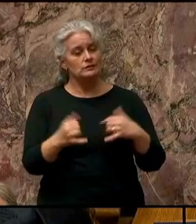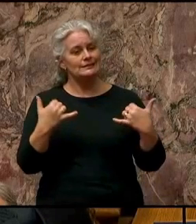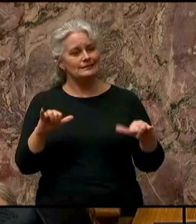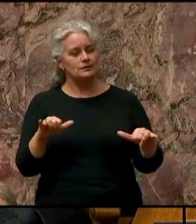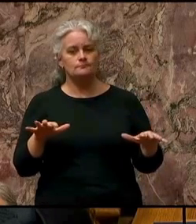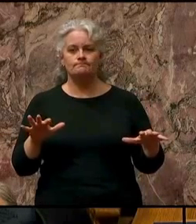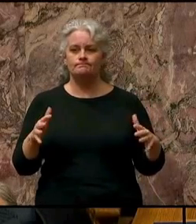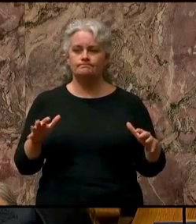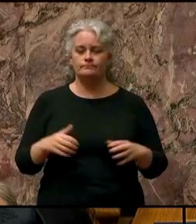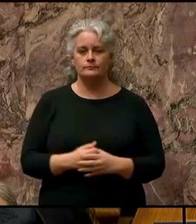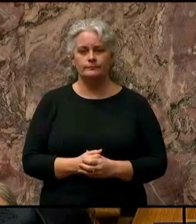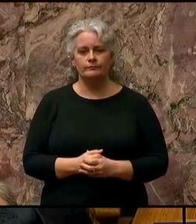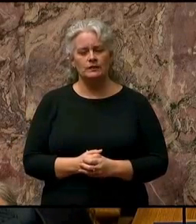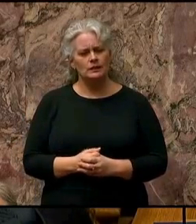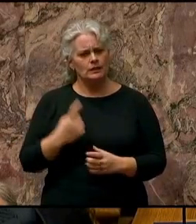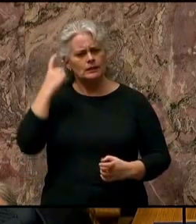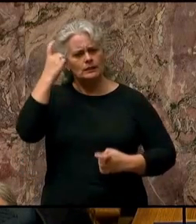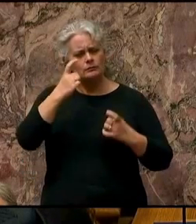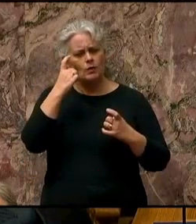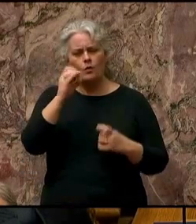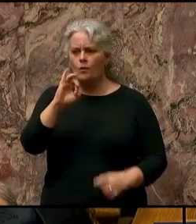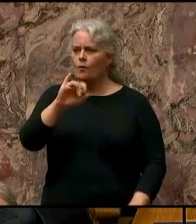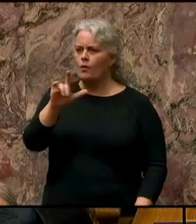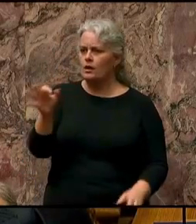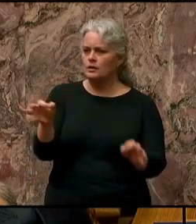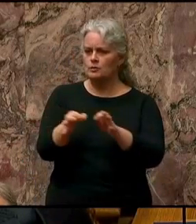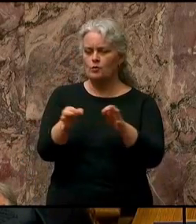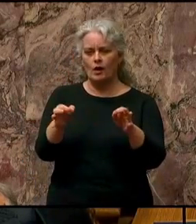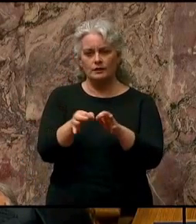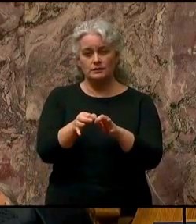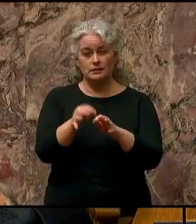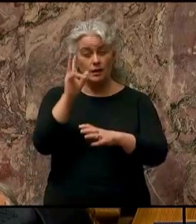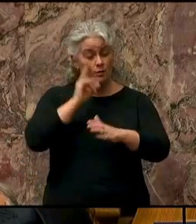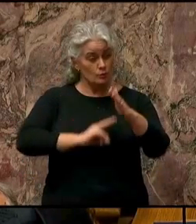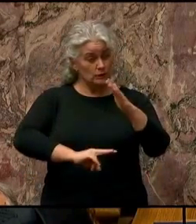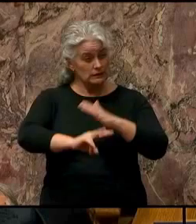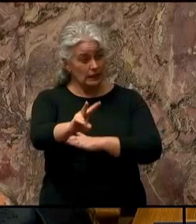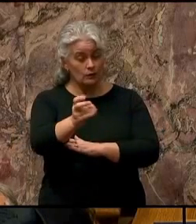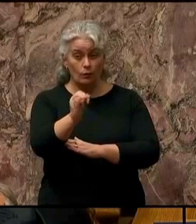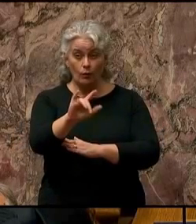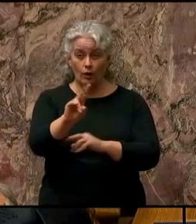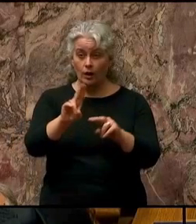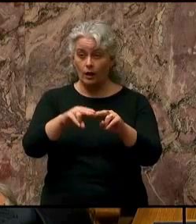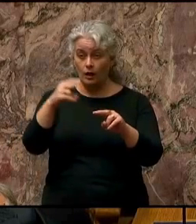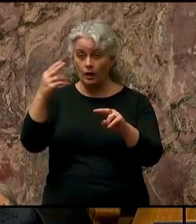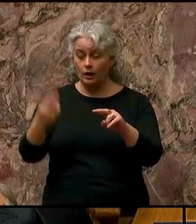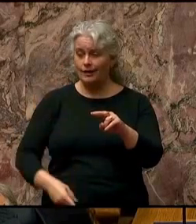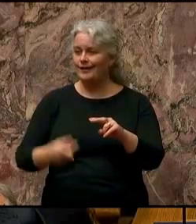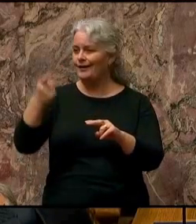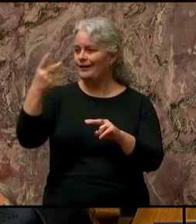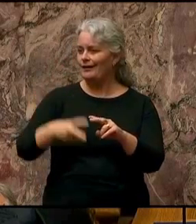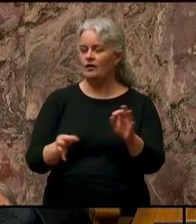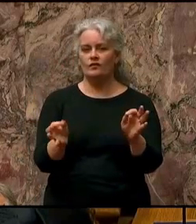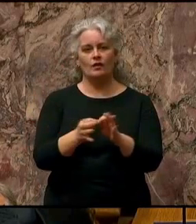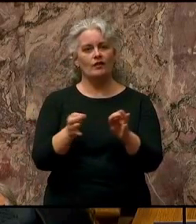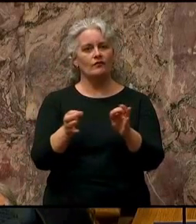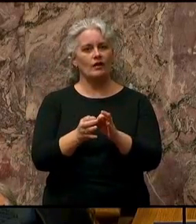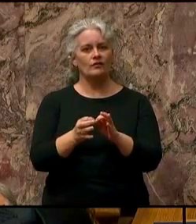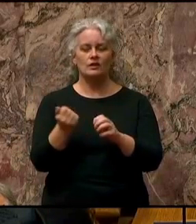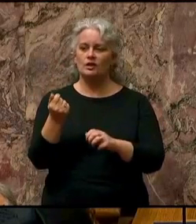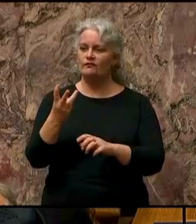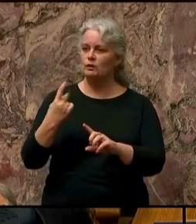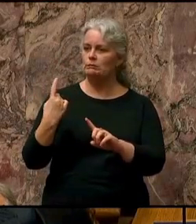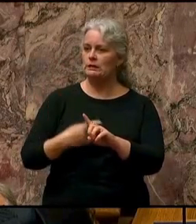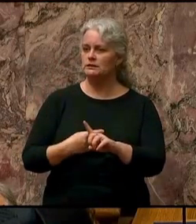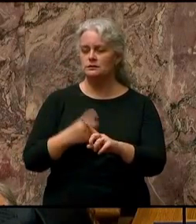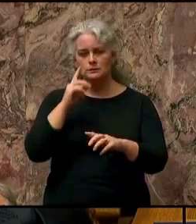Consider the price of oil. Who could have credibly predicted that oil would lose half of its value in a matter of